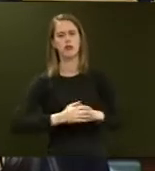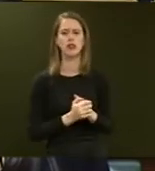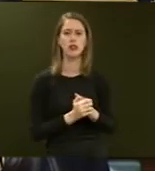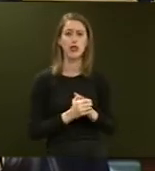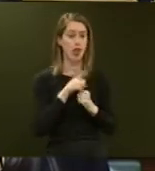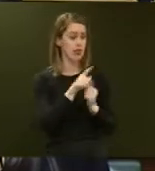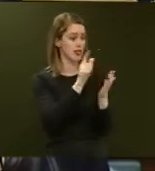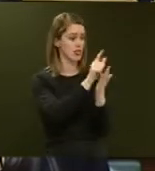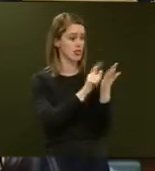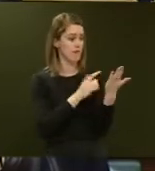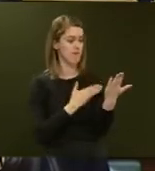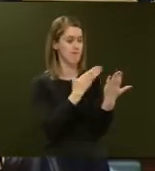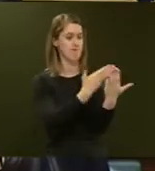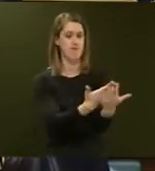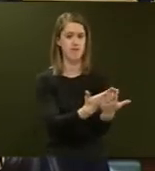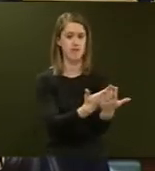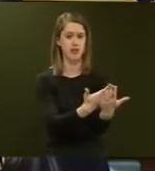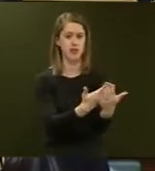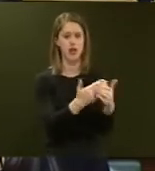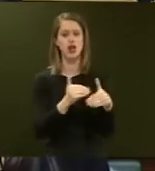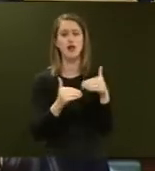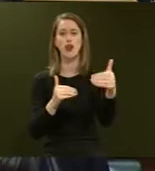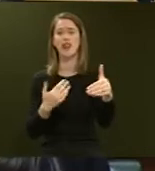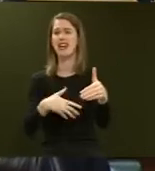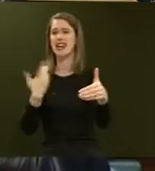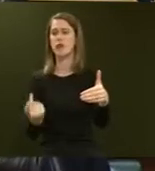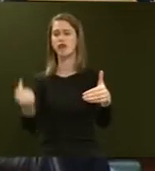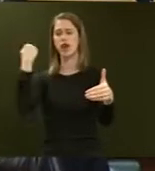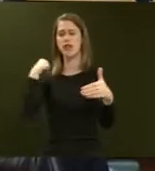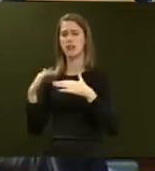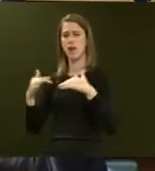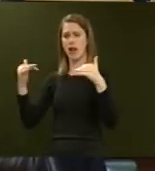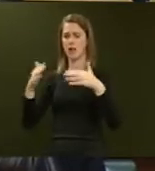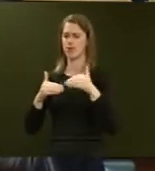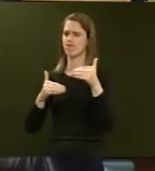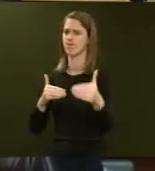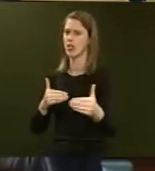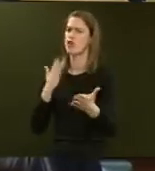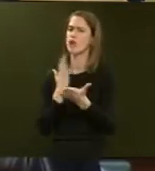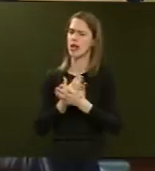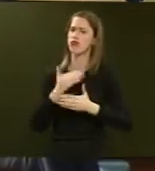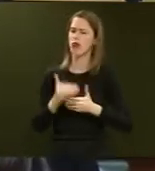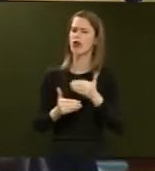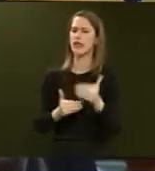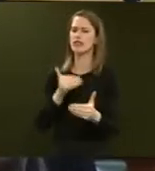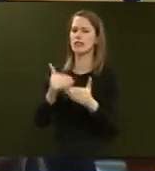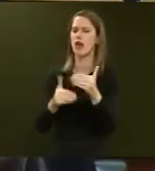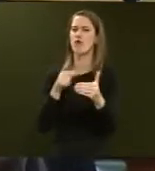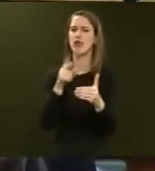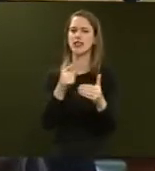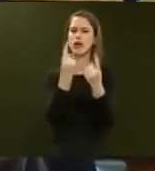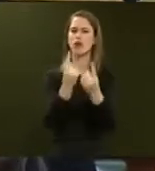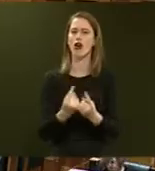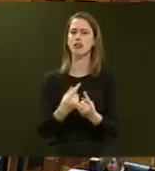legislation that we've put to the House goes further than any previous Parliament has gone. It represents real progress in making these products more